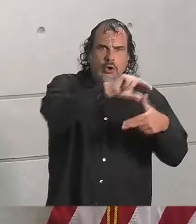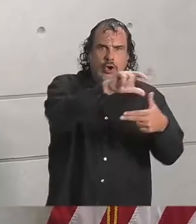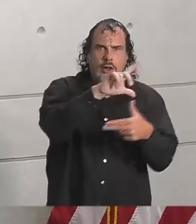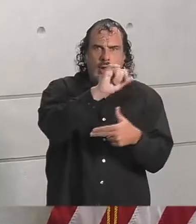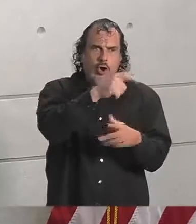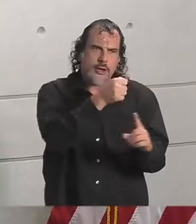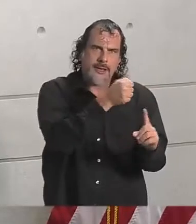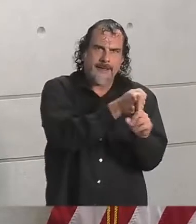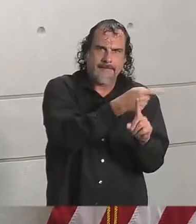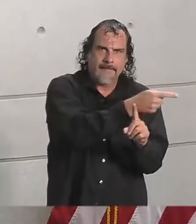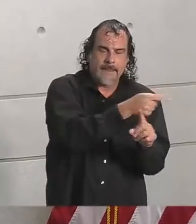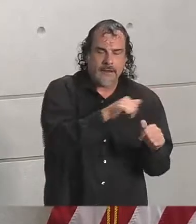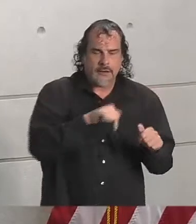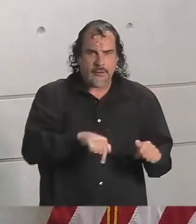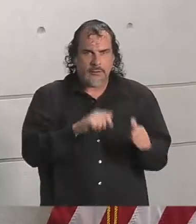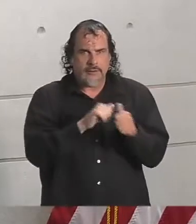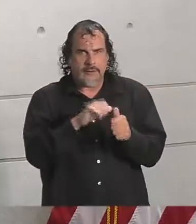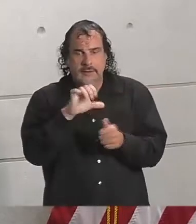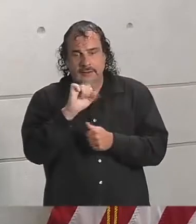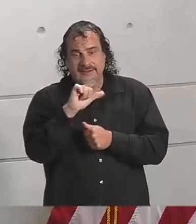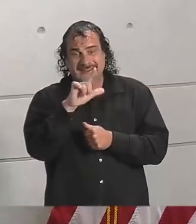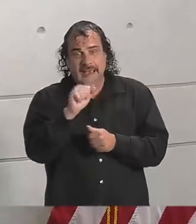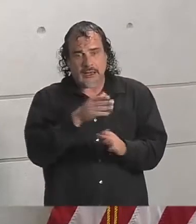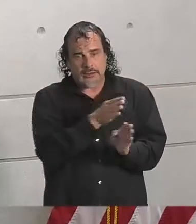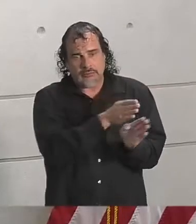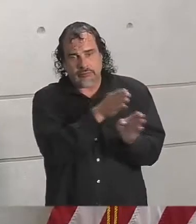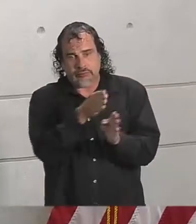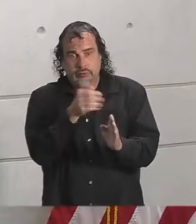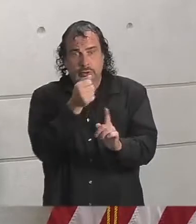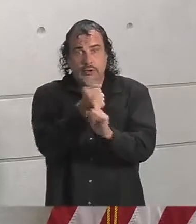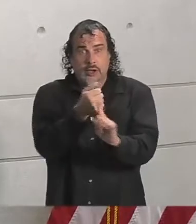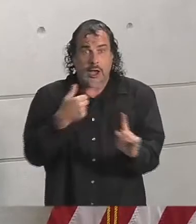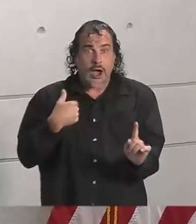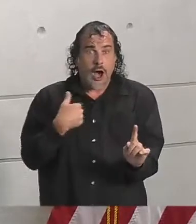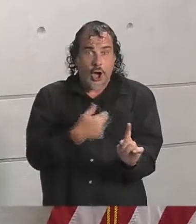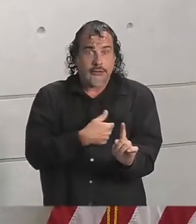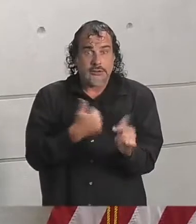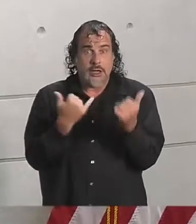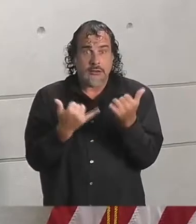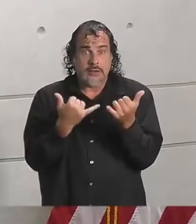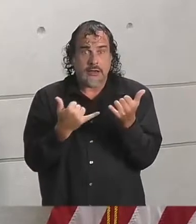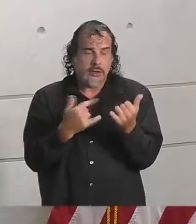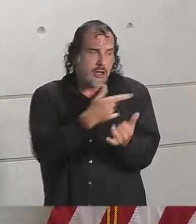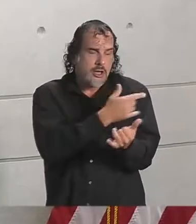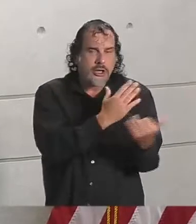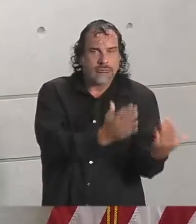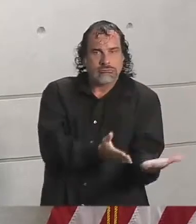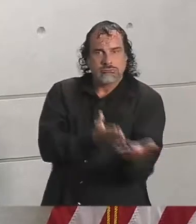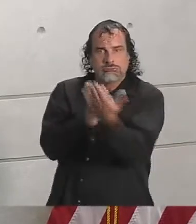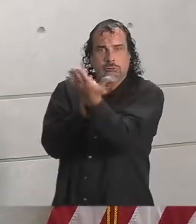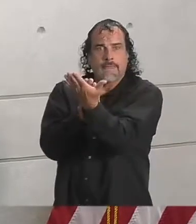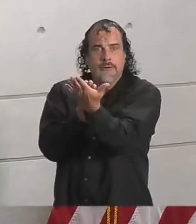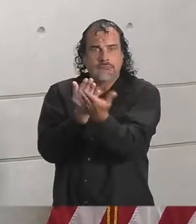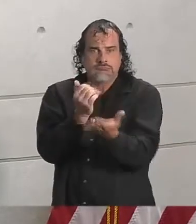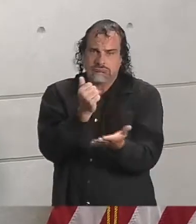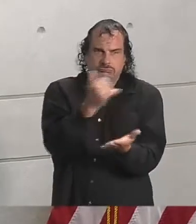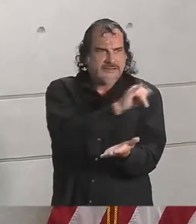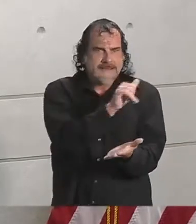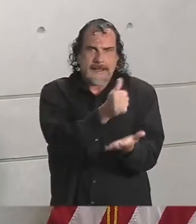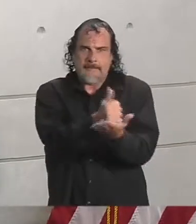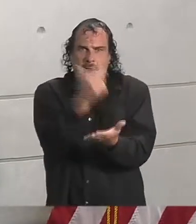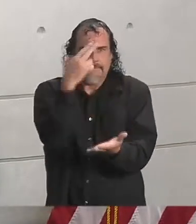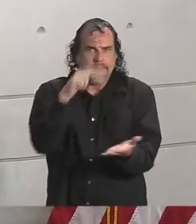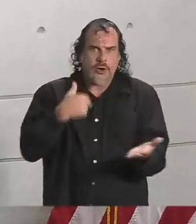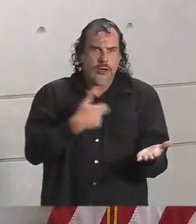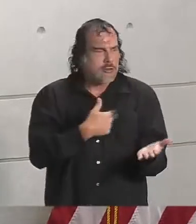Laura, and with this storm ticking more and more to the east, he offered the same help for